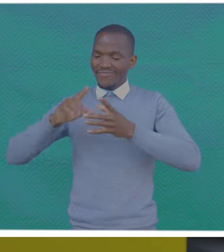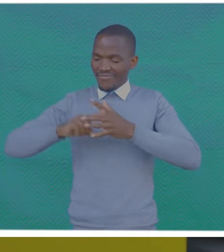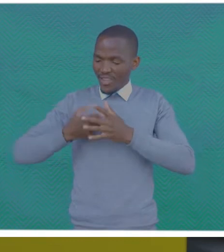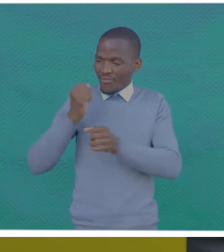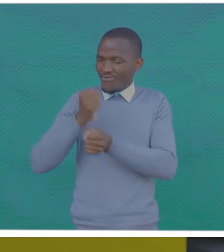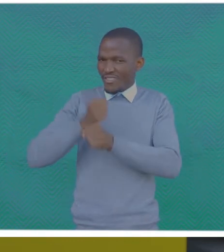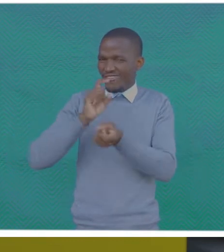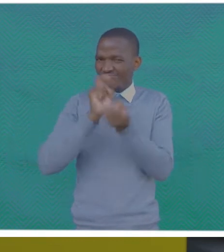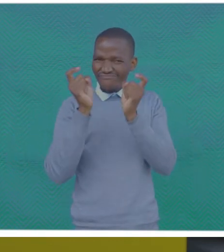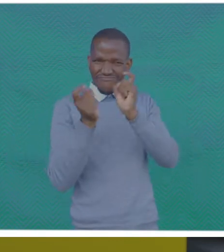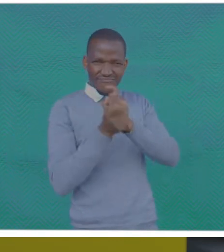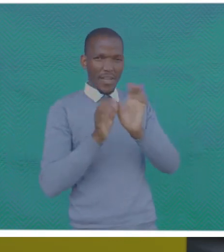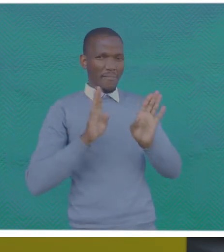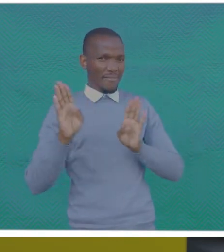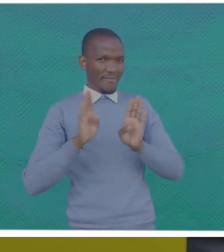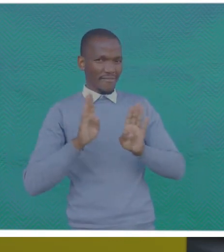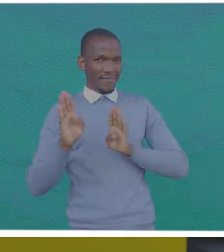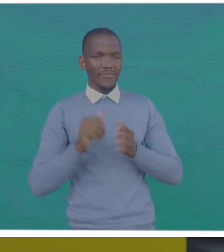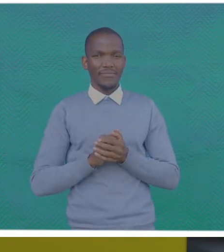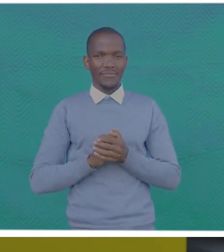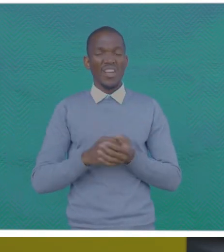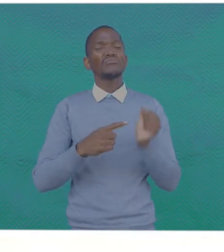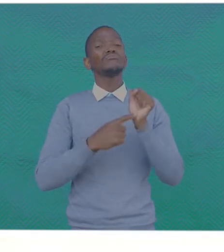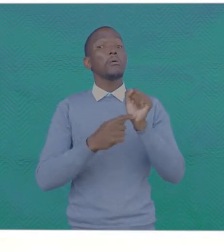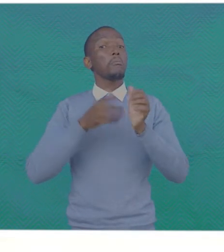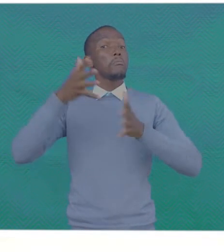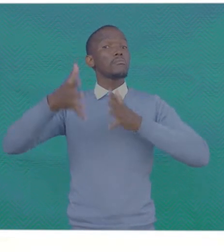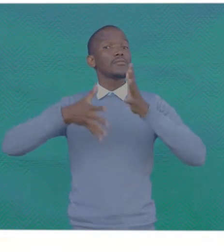our chance to start working towards changing that narrative.